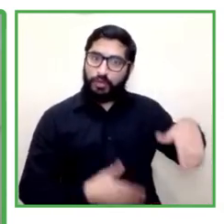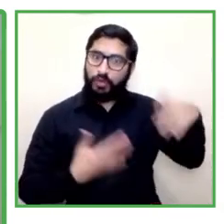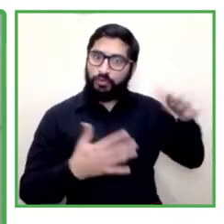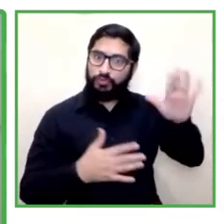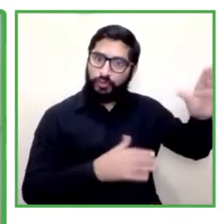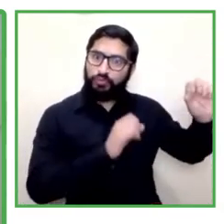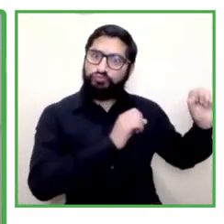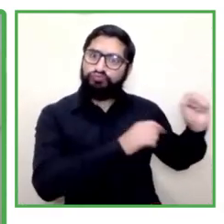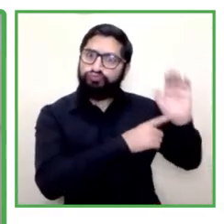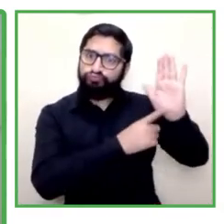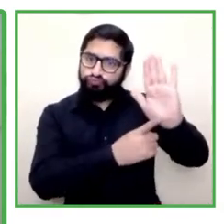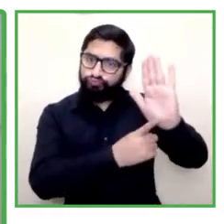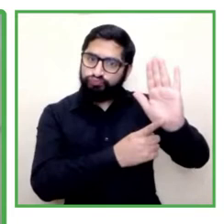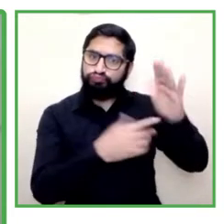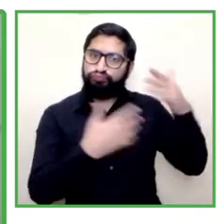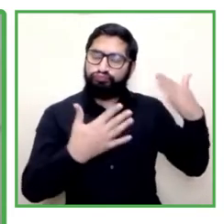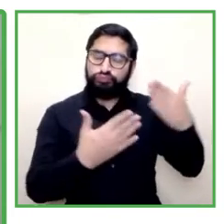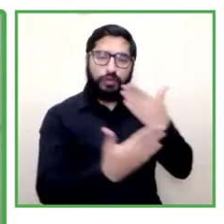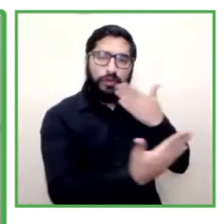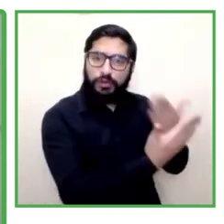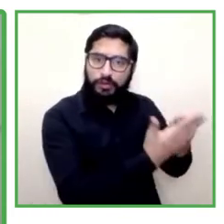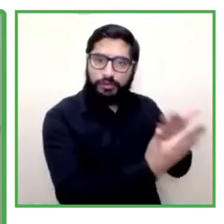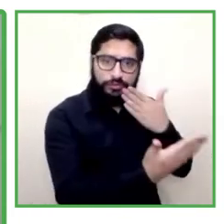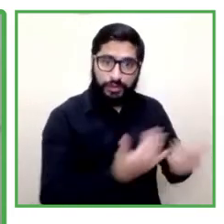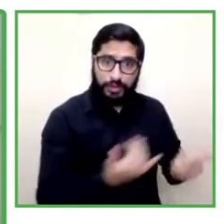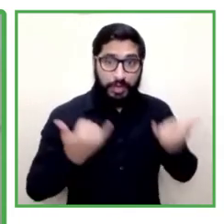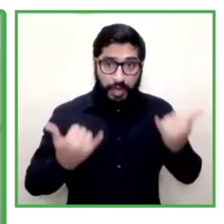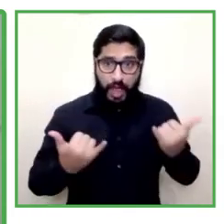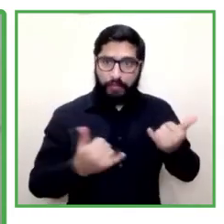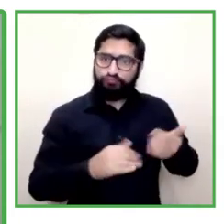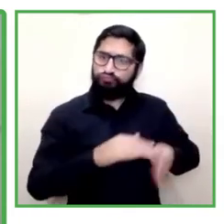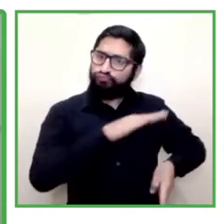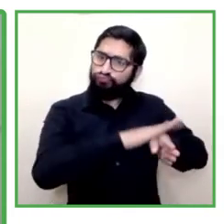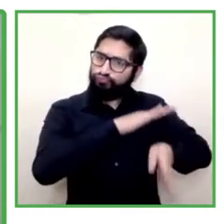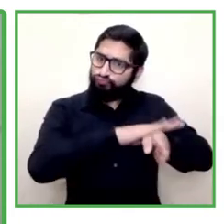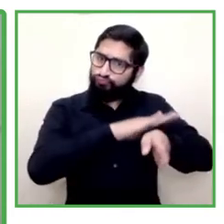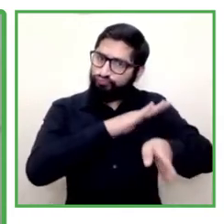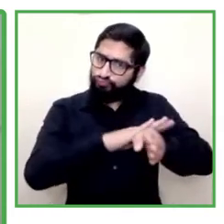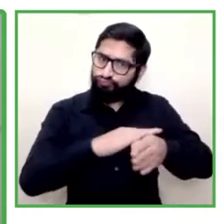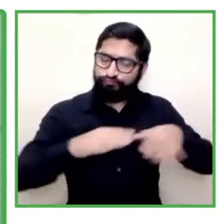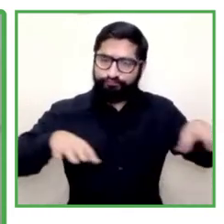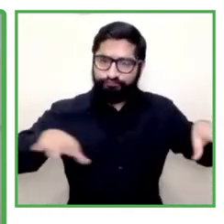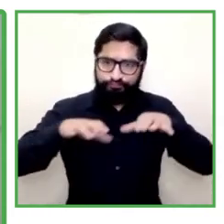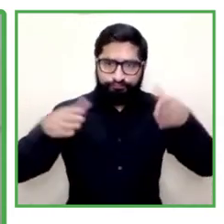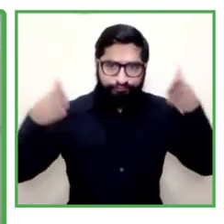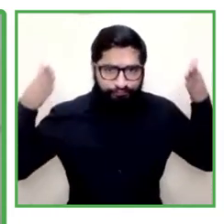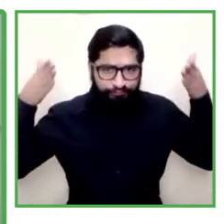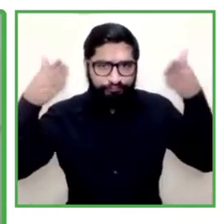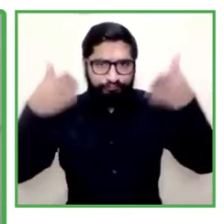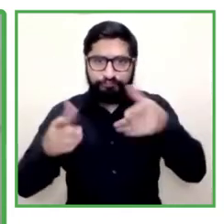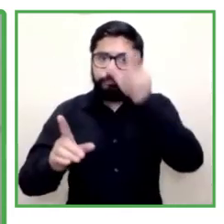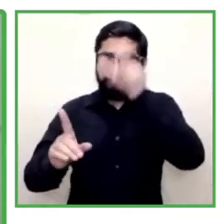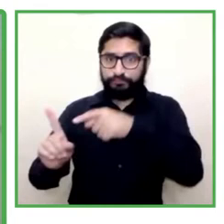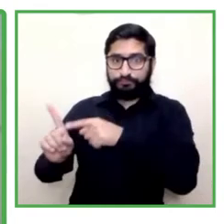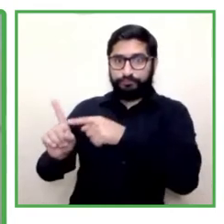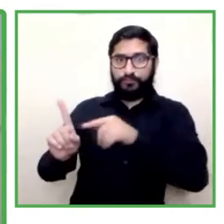and now continuing with our program we would like to introduce Felipe Candia who's the